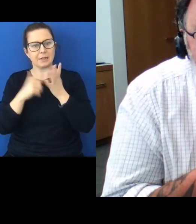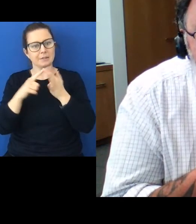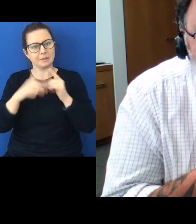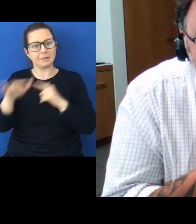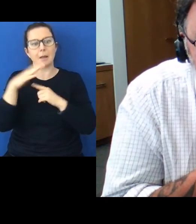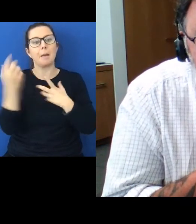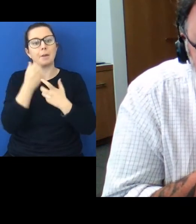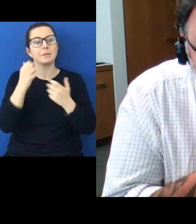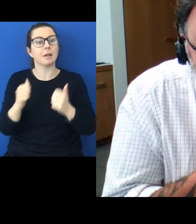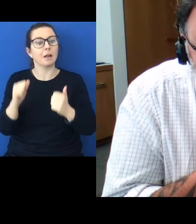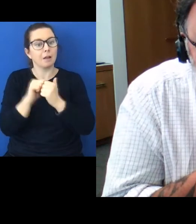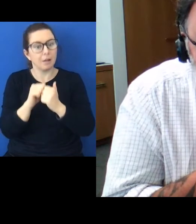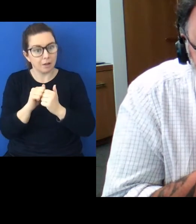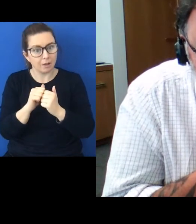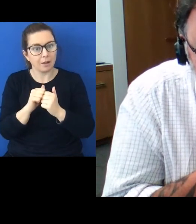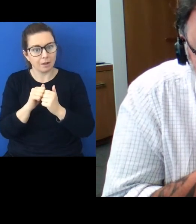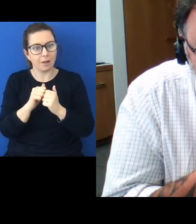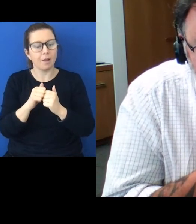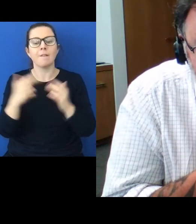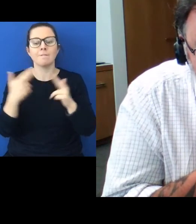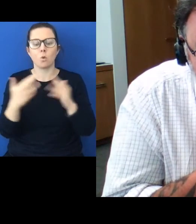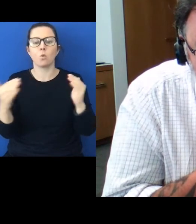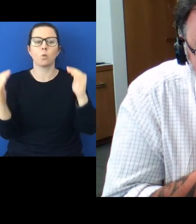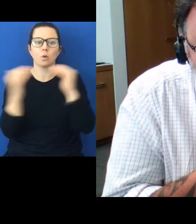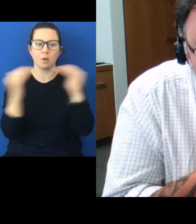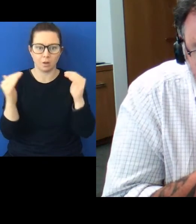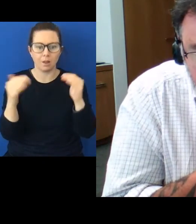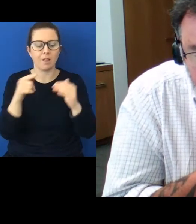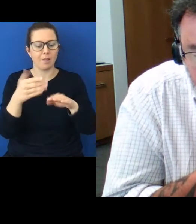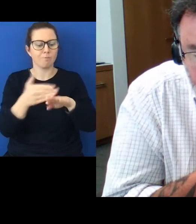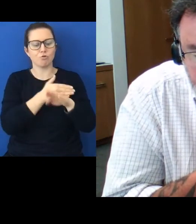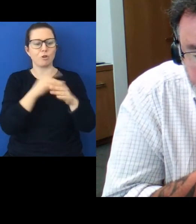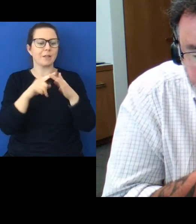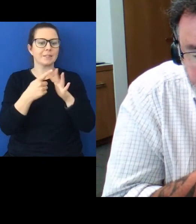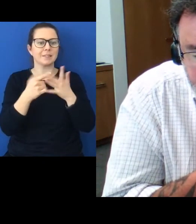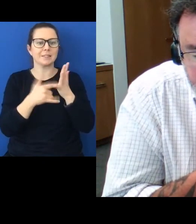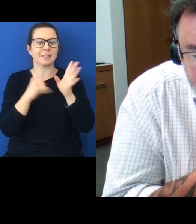for mutual advantage between that pre-existing order and the state.